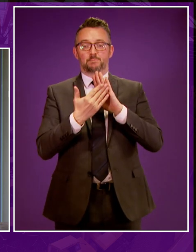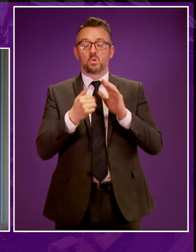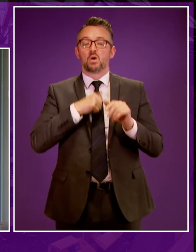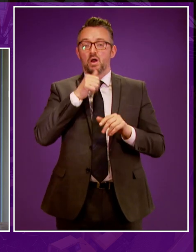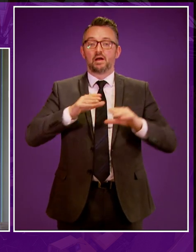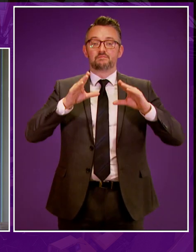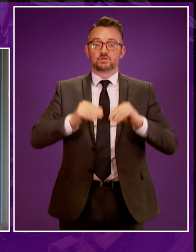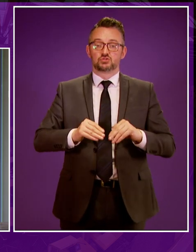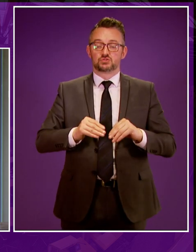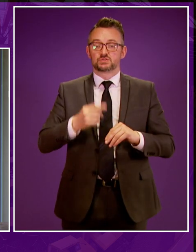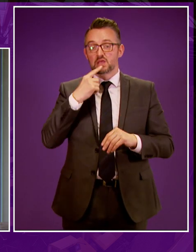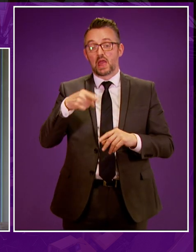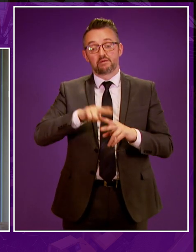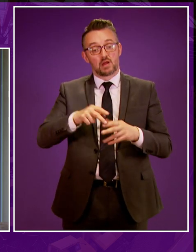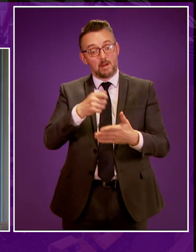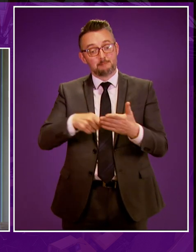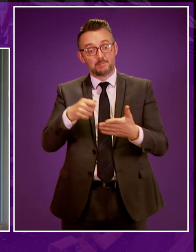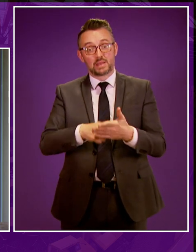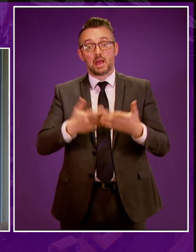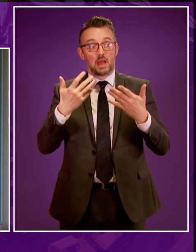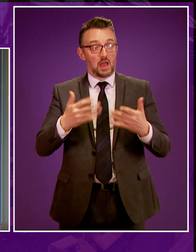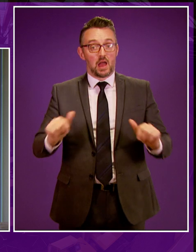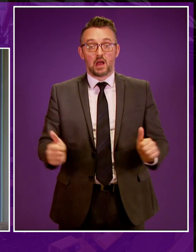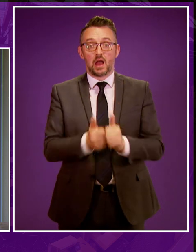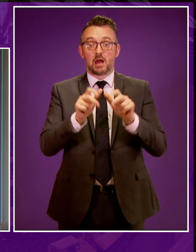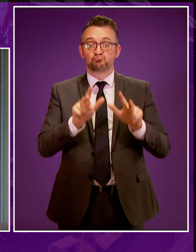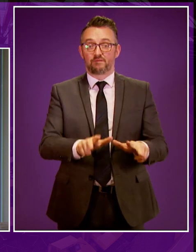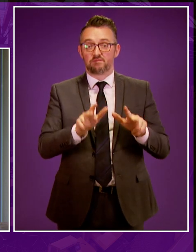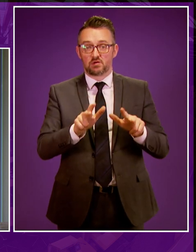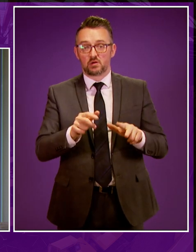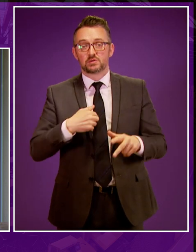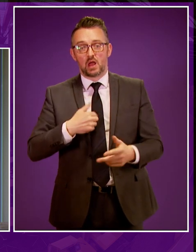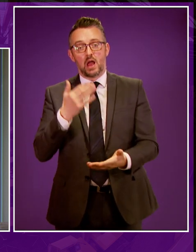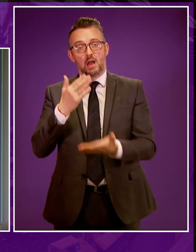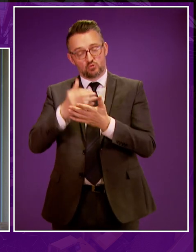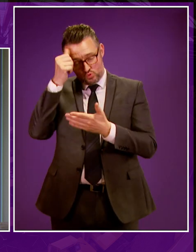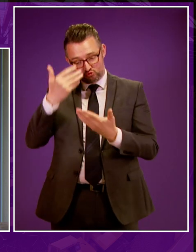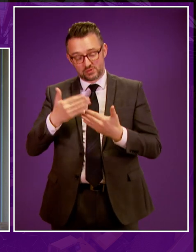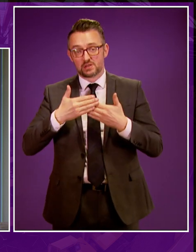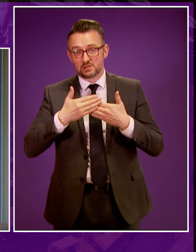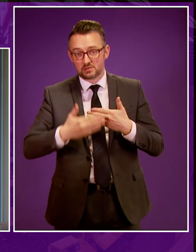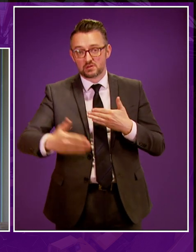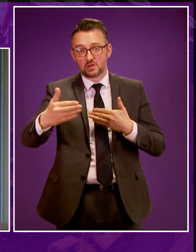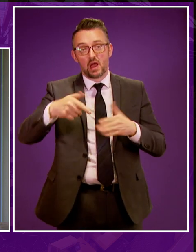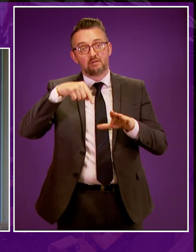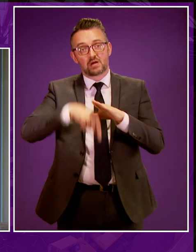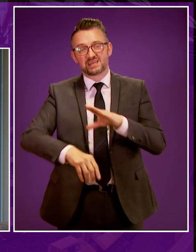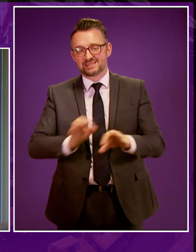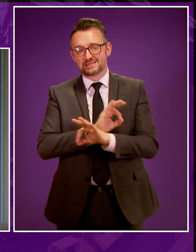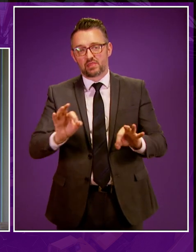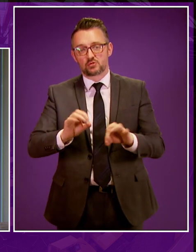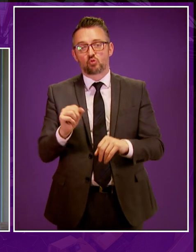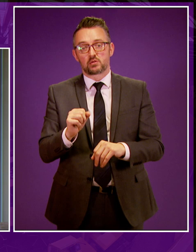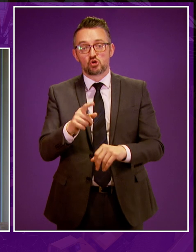close by saying that if this effective ban is approved by Parliament this evening, we will have certainty from today that there will be no fracking in